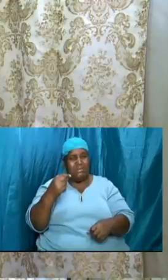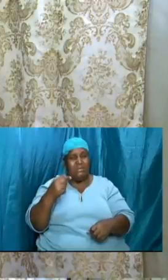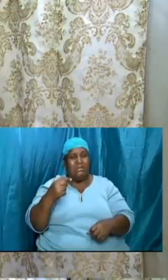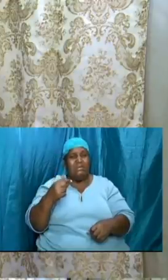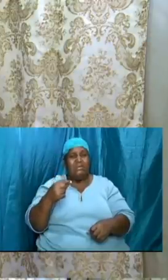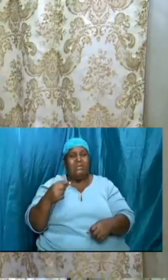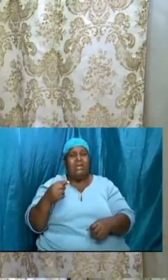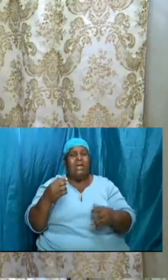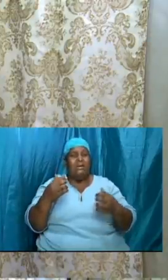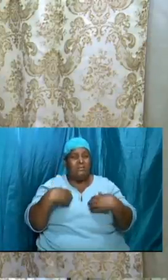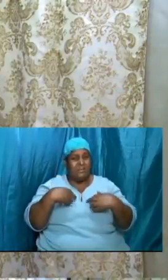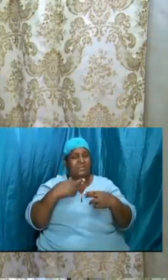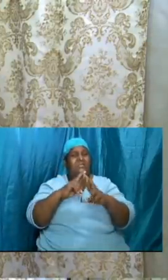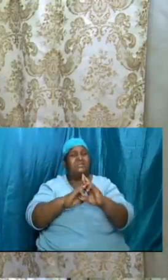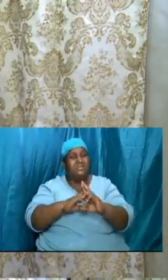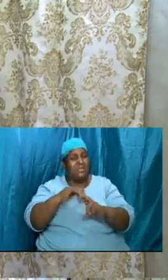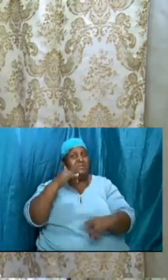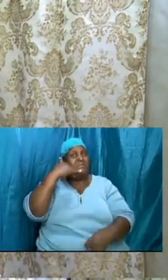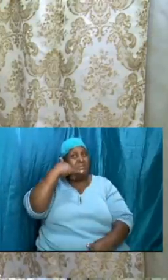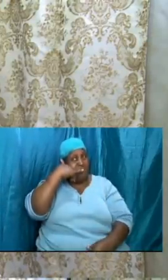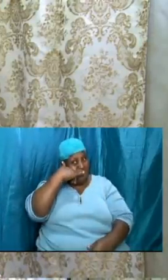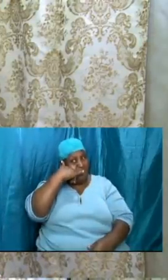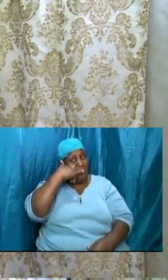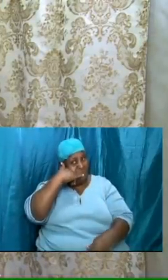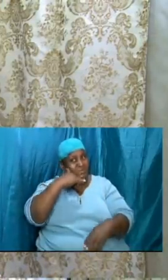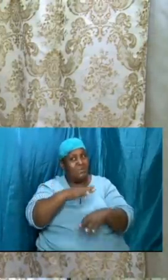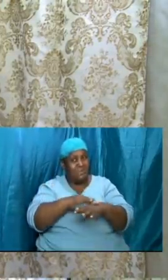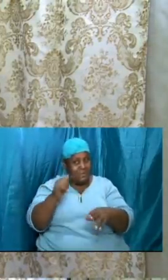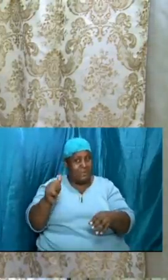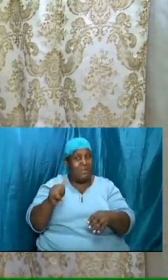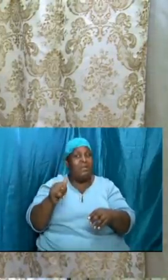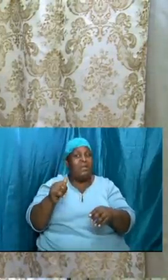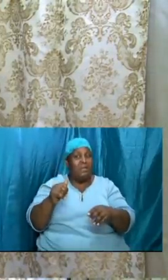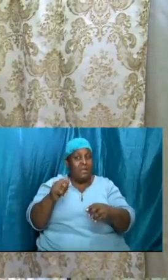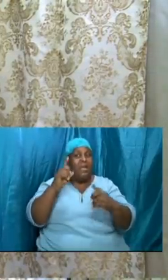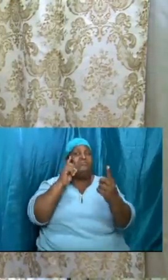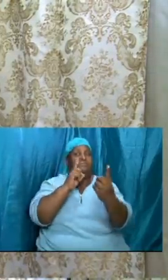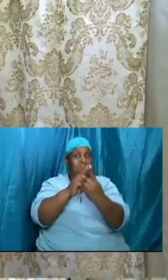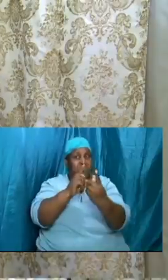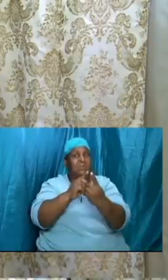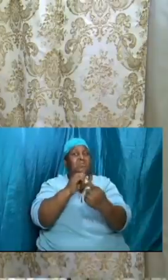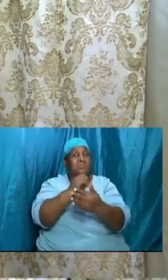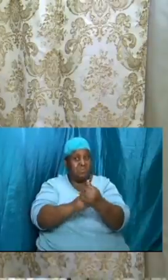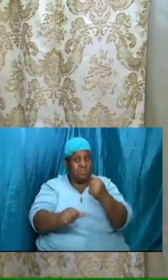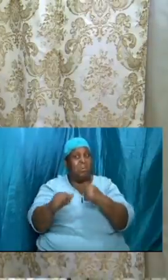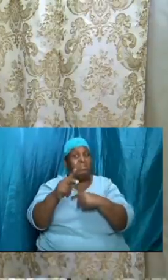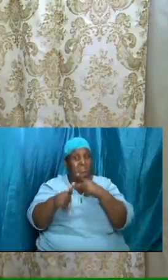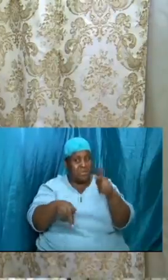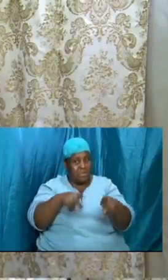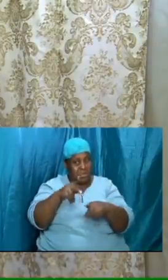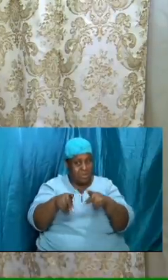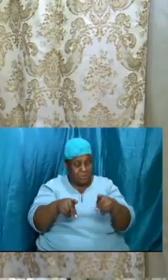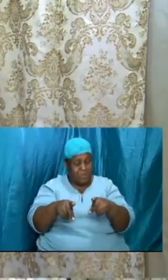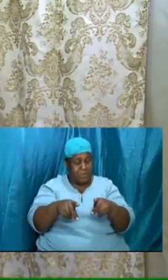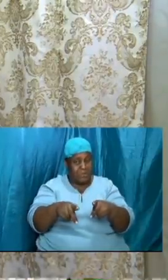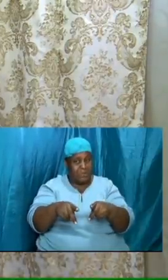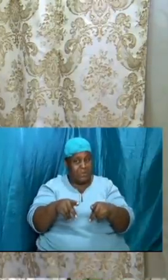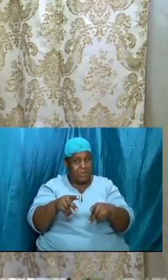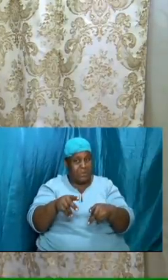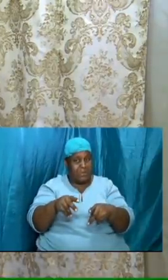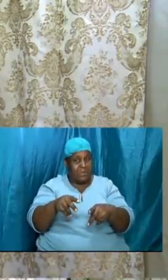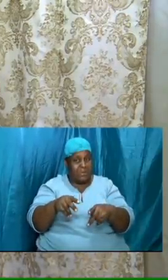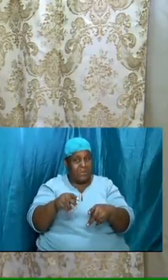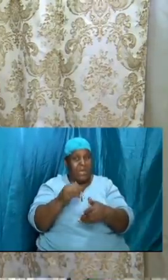gotten the telephone call i have met with some the bible study is to bring us to a place